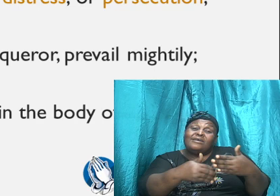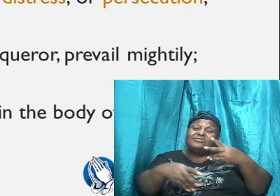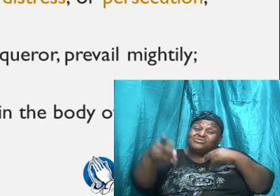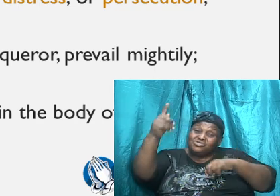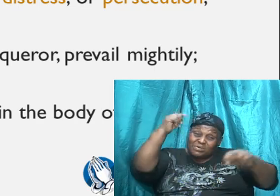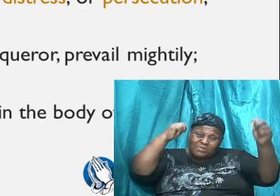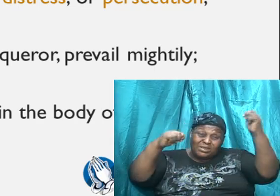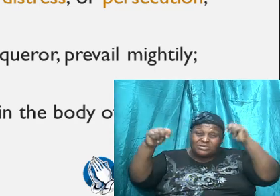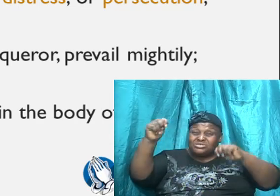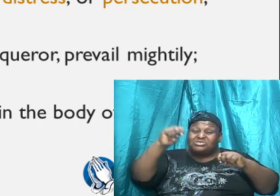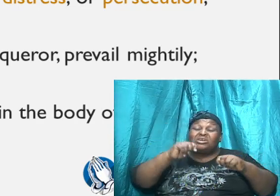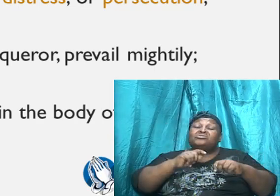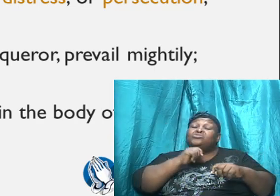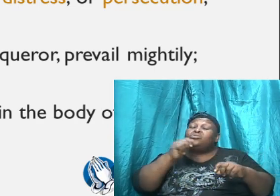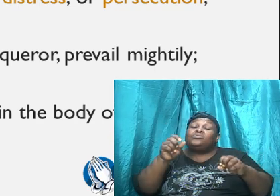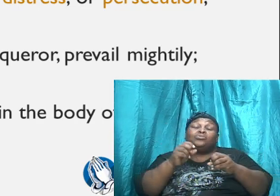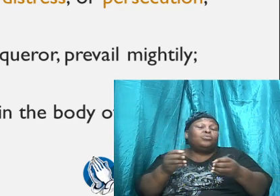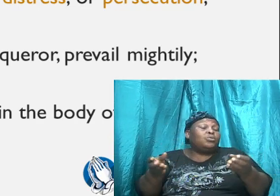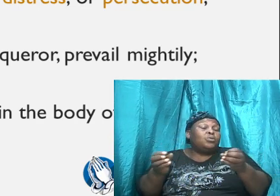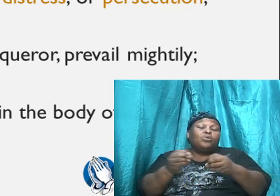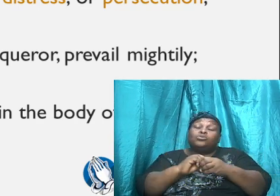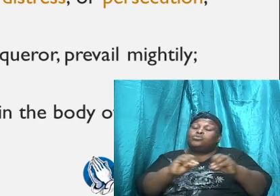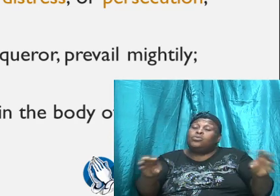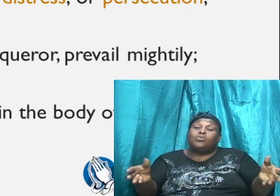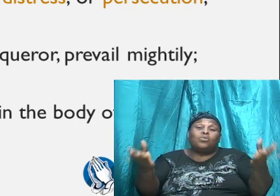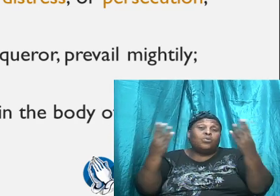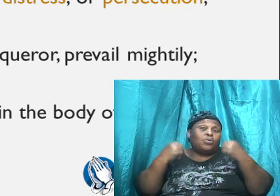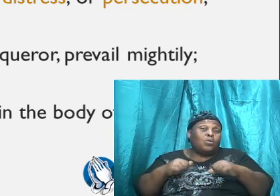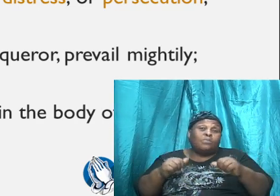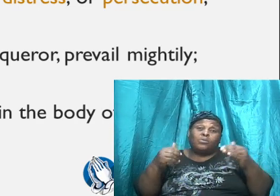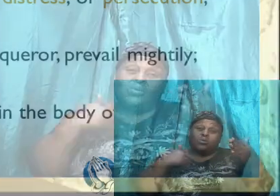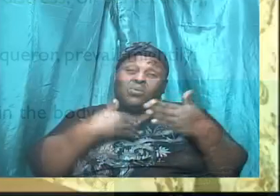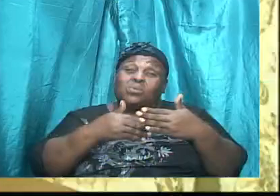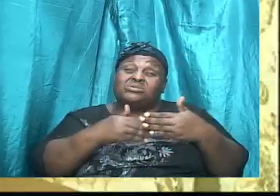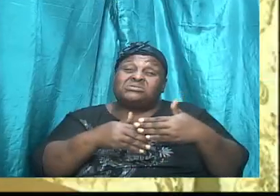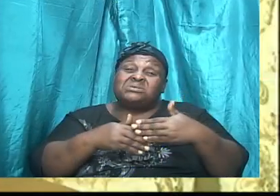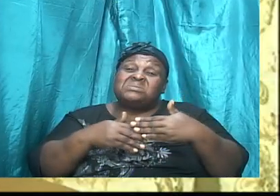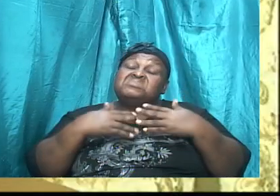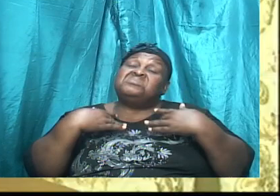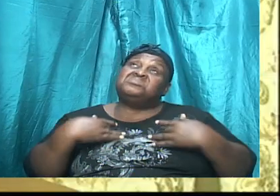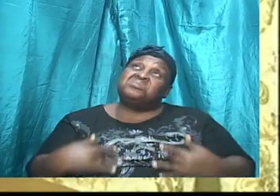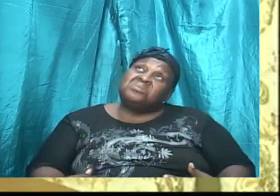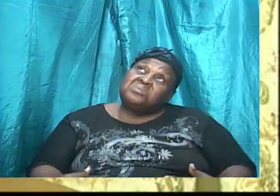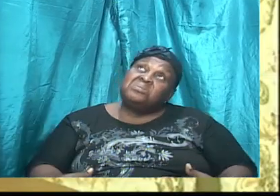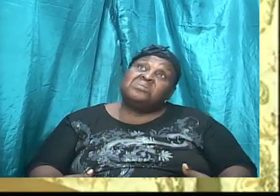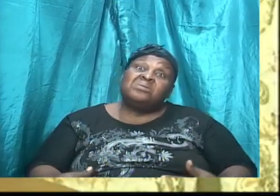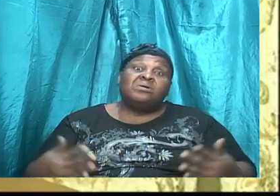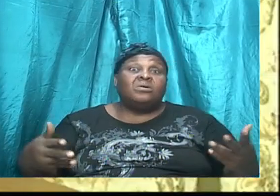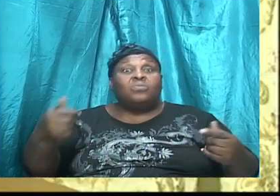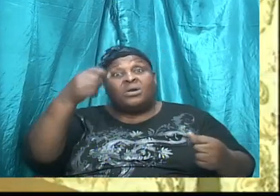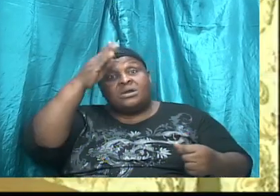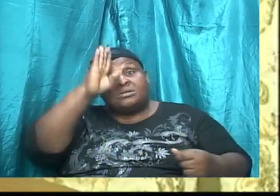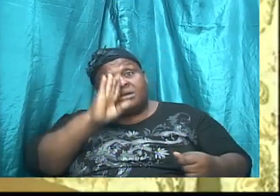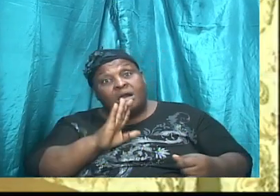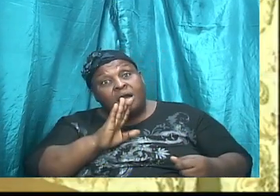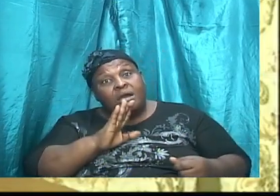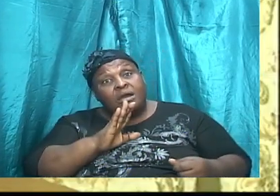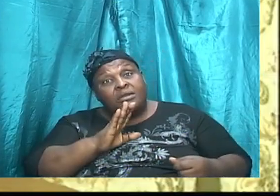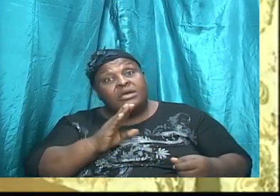doesn't come close, this stress, what God has invested in us doesn't come close,